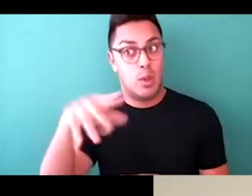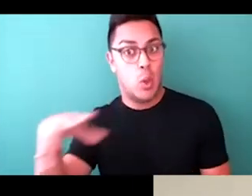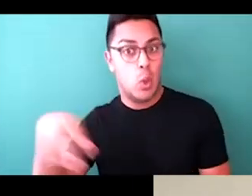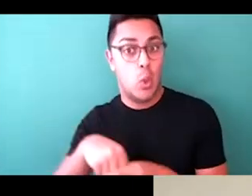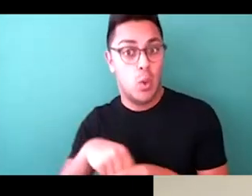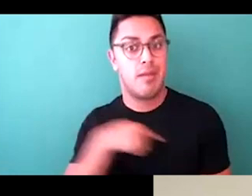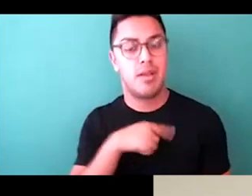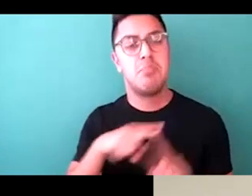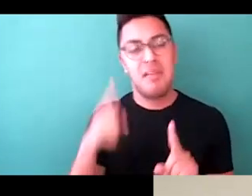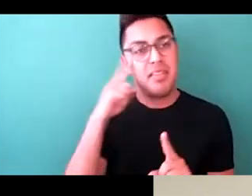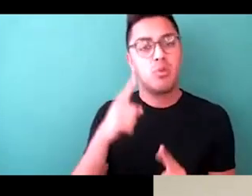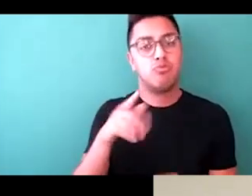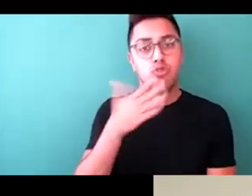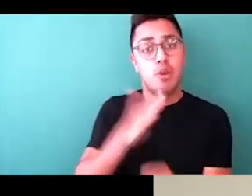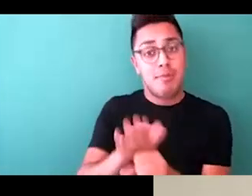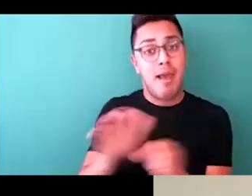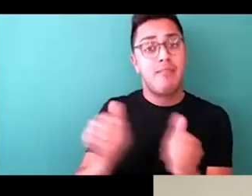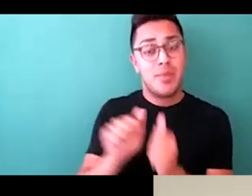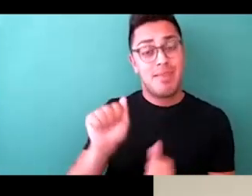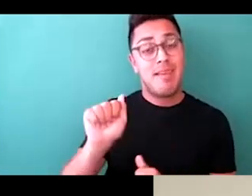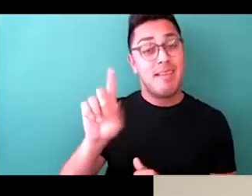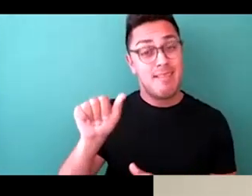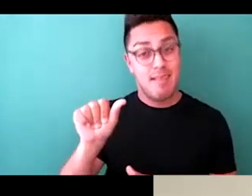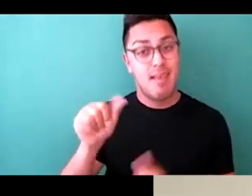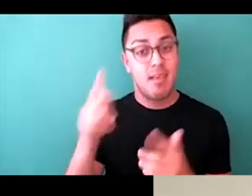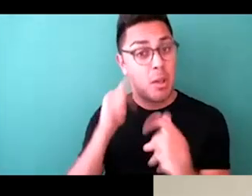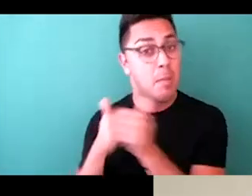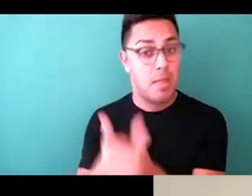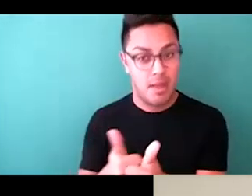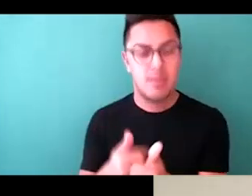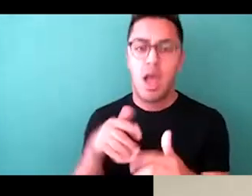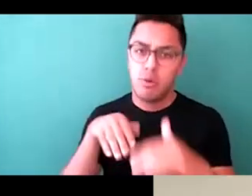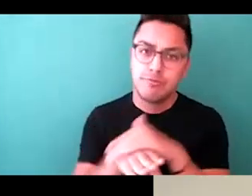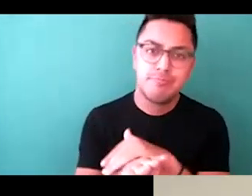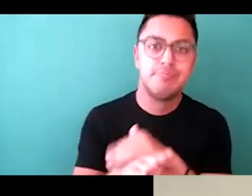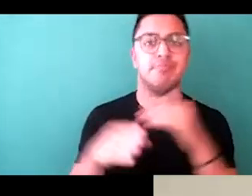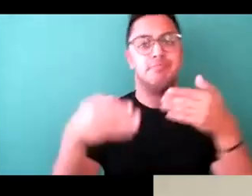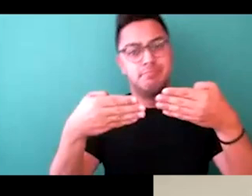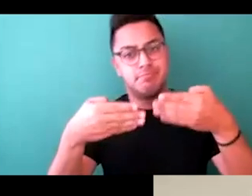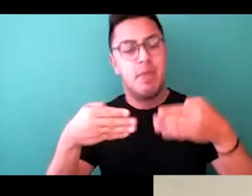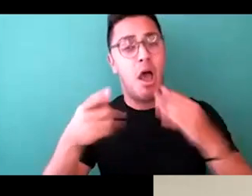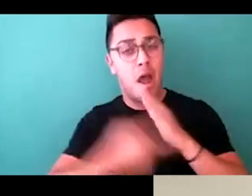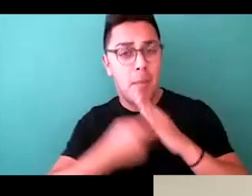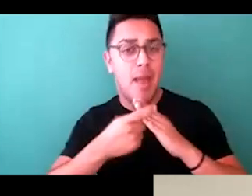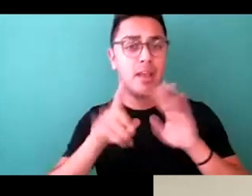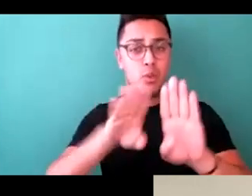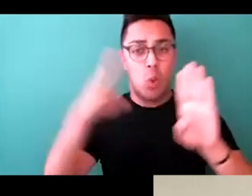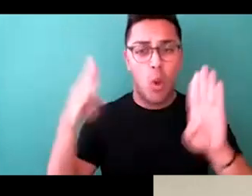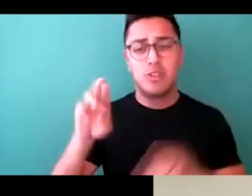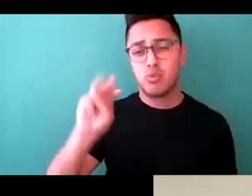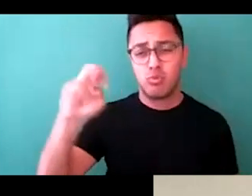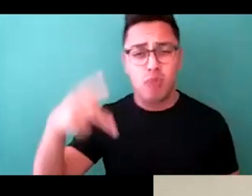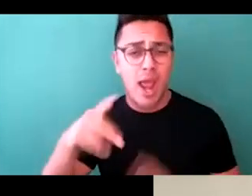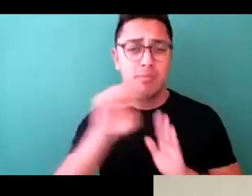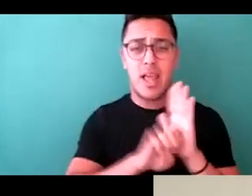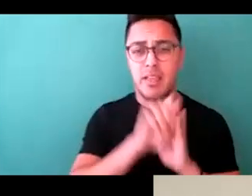ADA compliant. So I walk into these great studios, automatic doors at the entrances, ramps everywhere, elevators. But once I